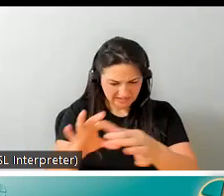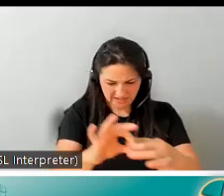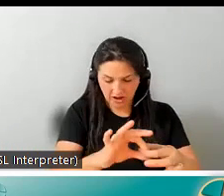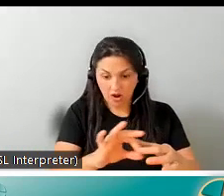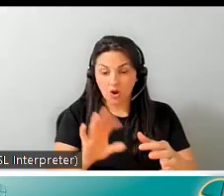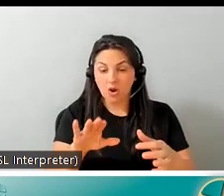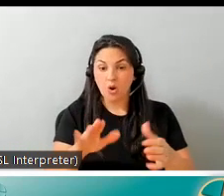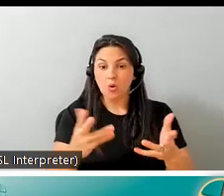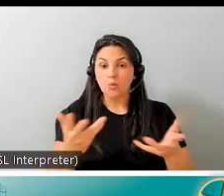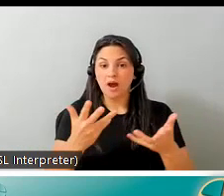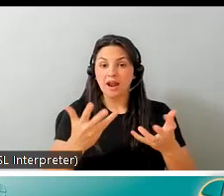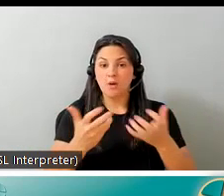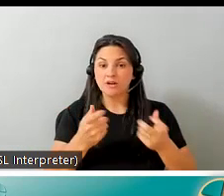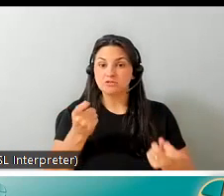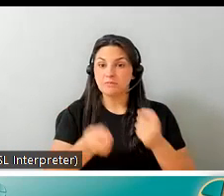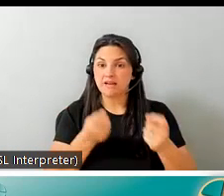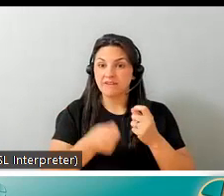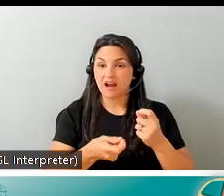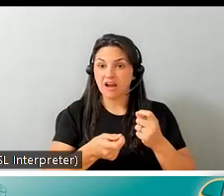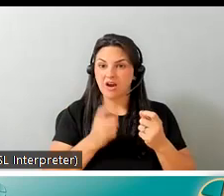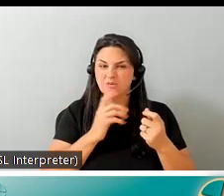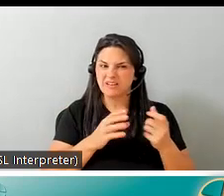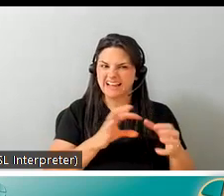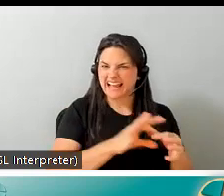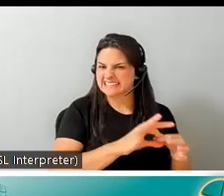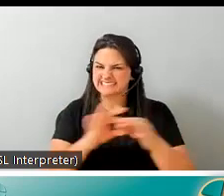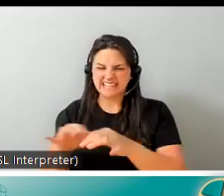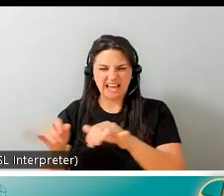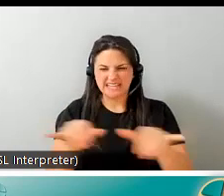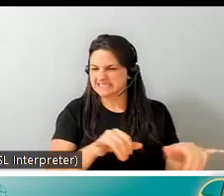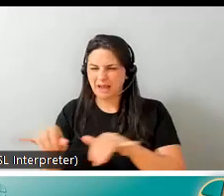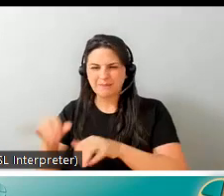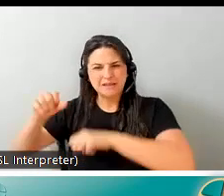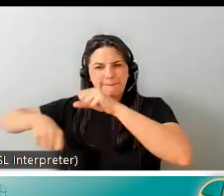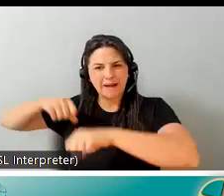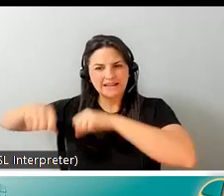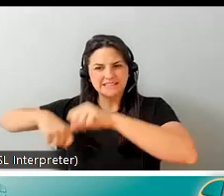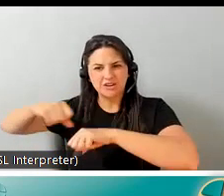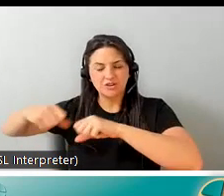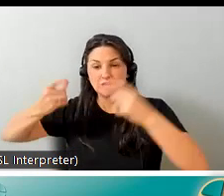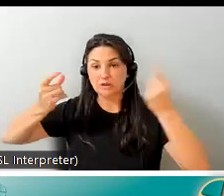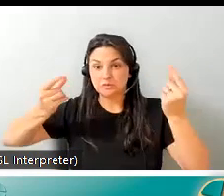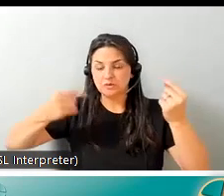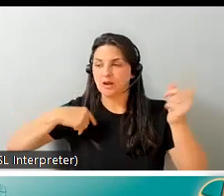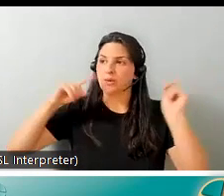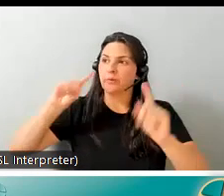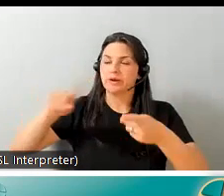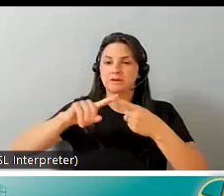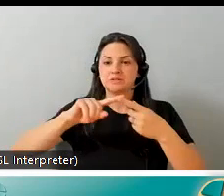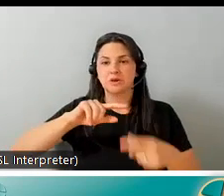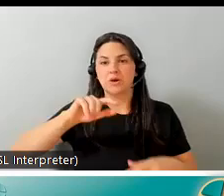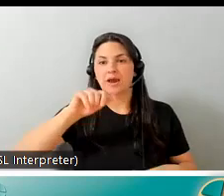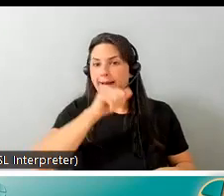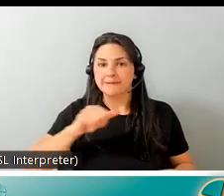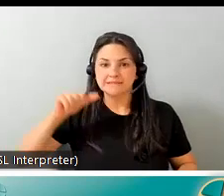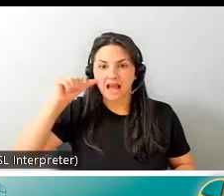to modify had a lot in common with bicycles and i got on amazon and the very next